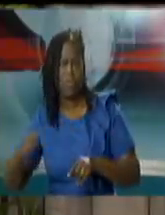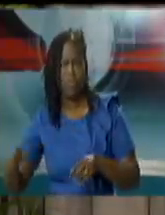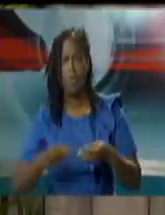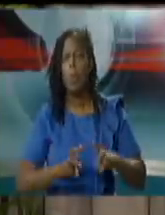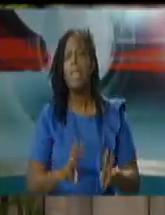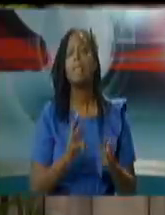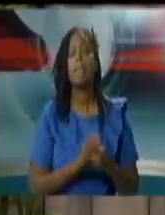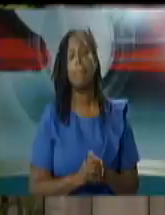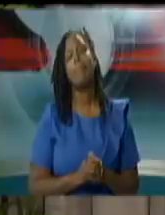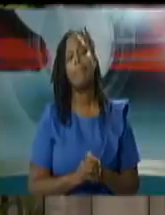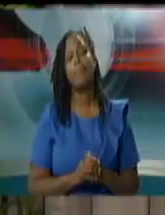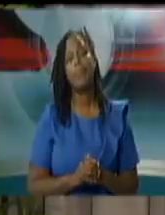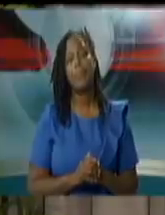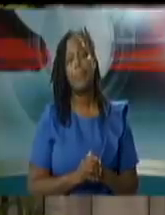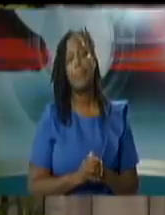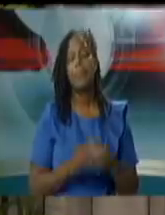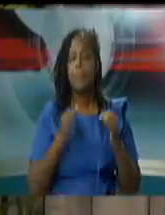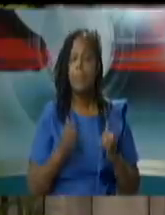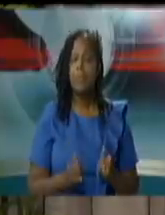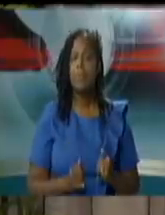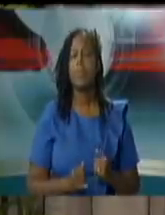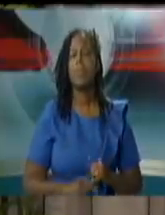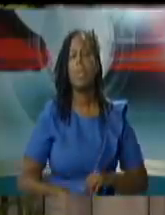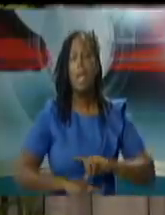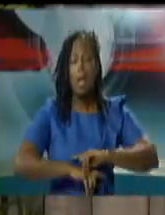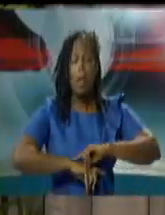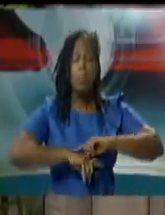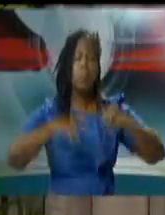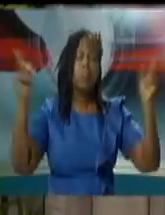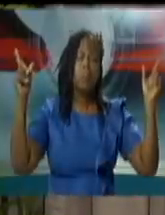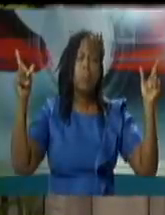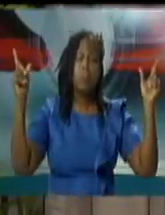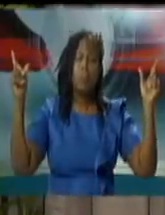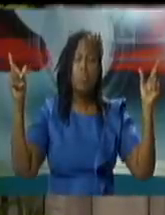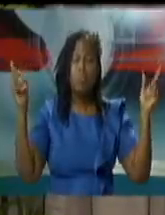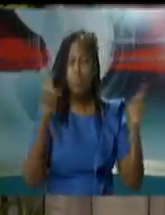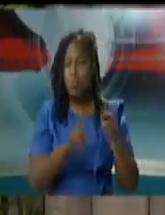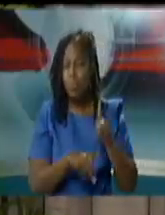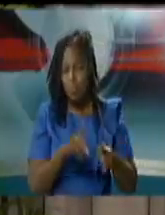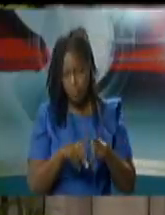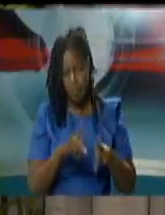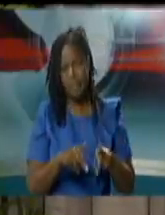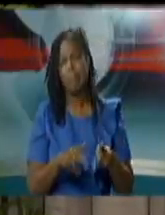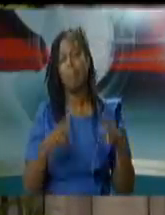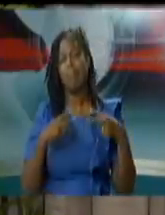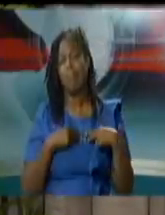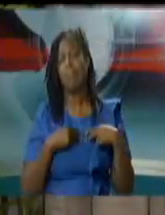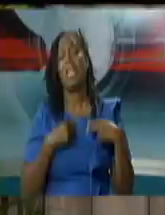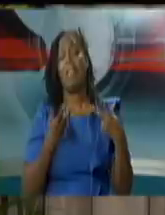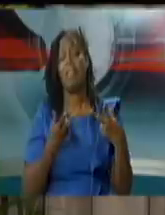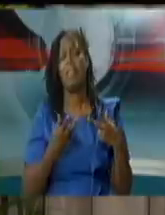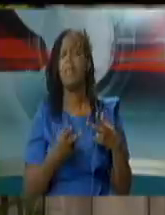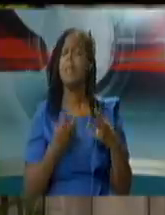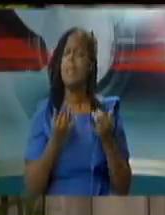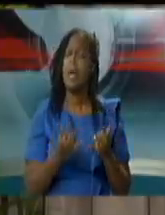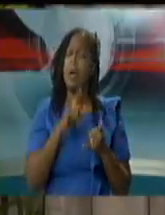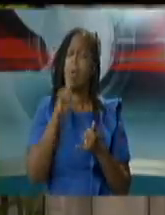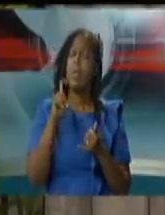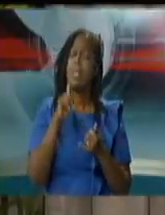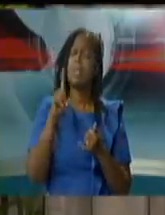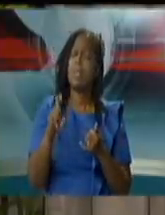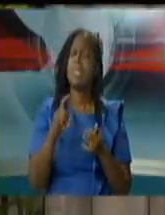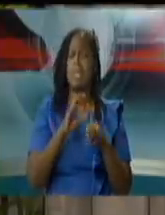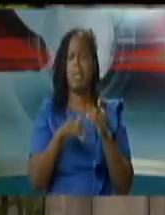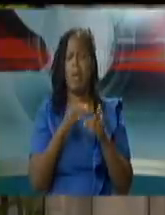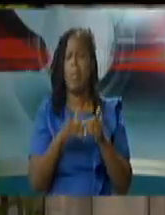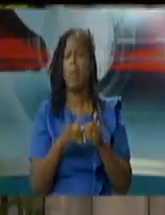service a large portion of the public service has been captured by that what we did as a government is we administratively had each